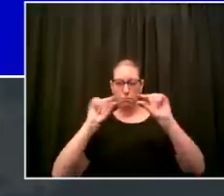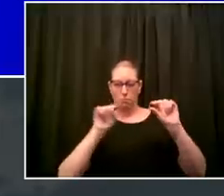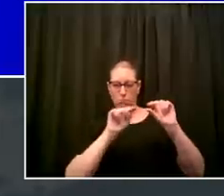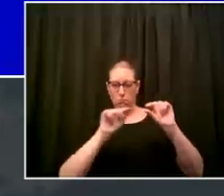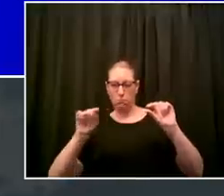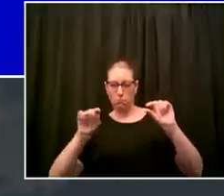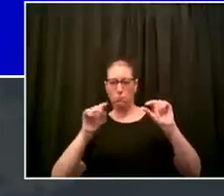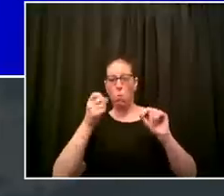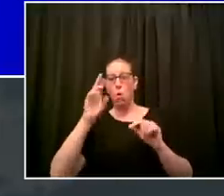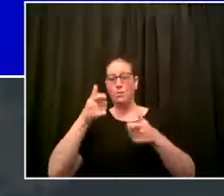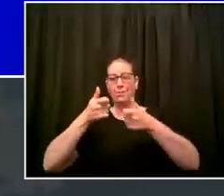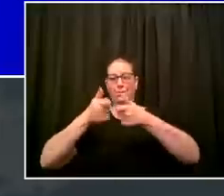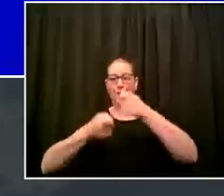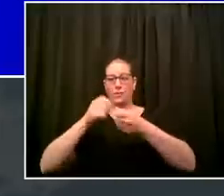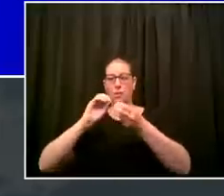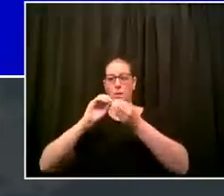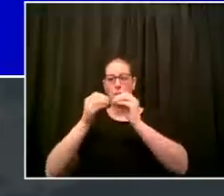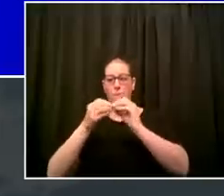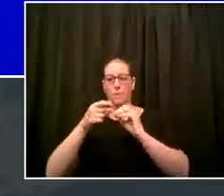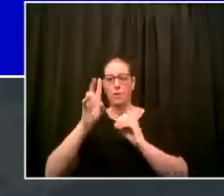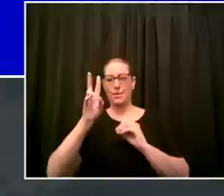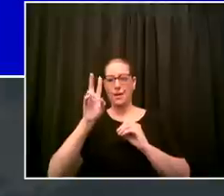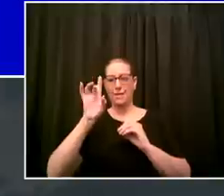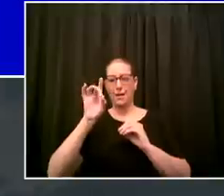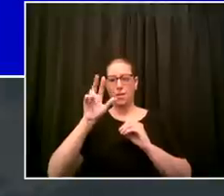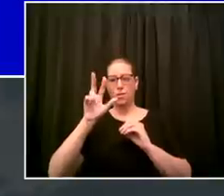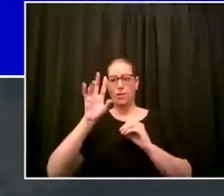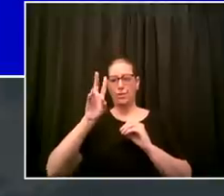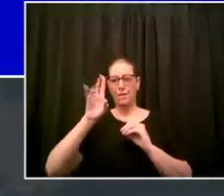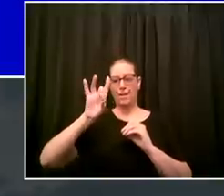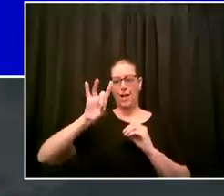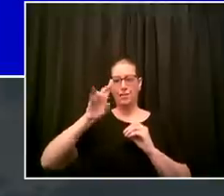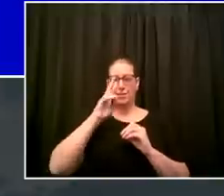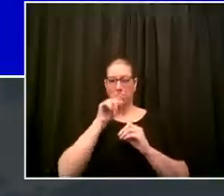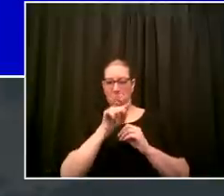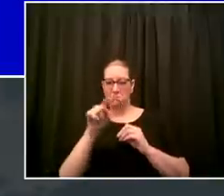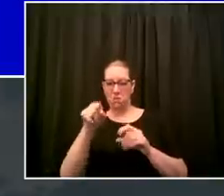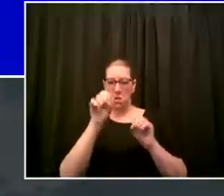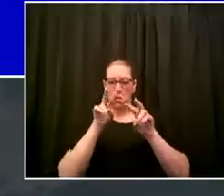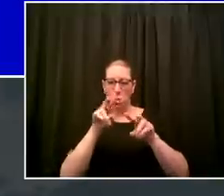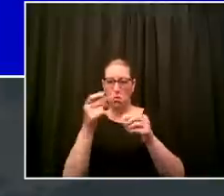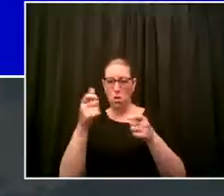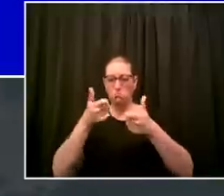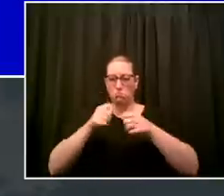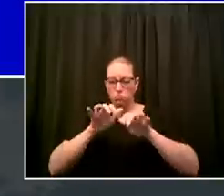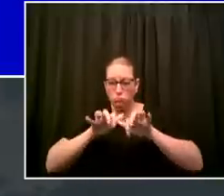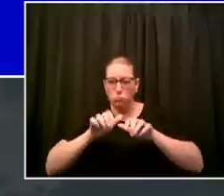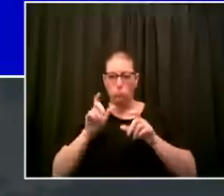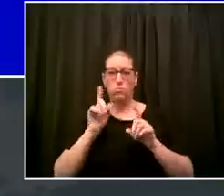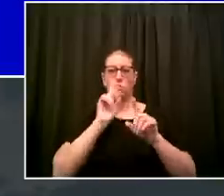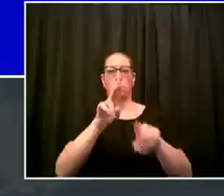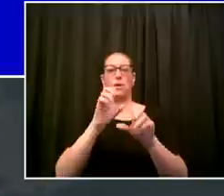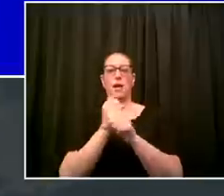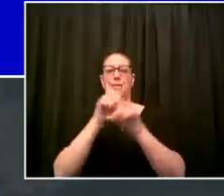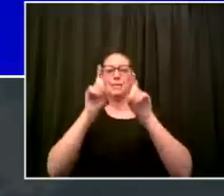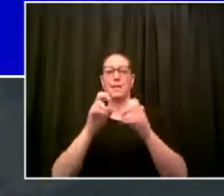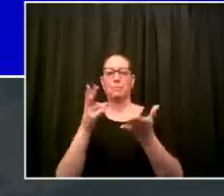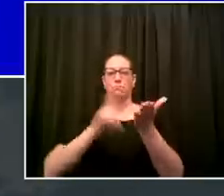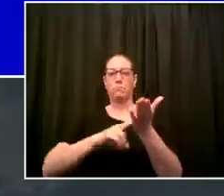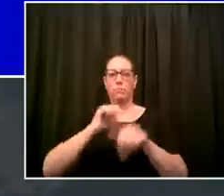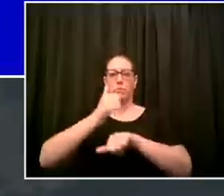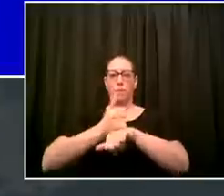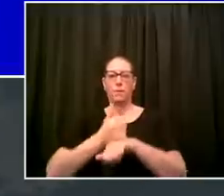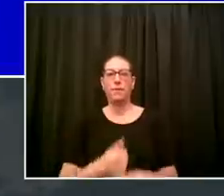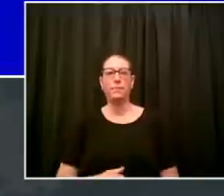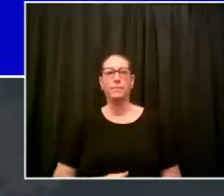to 78378 so we're really happy that that's up and running that's going to give a lot of good information to